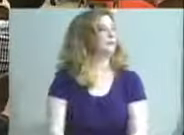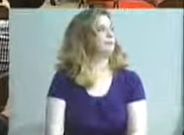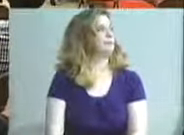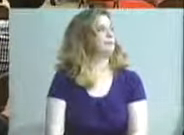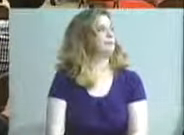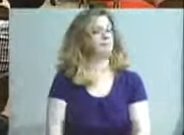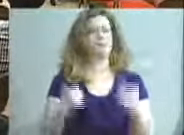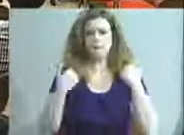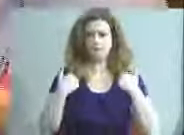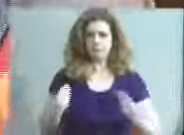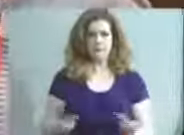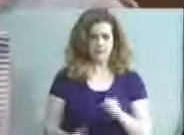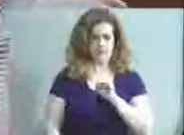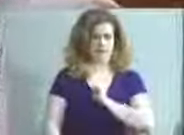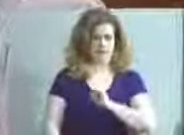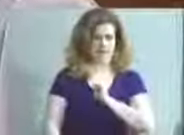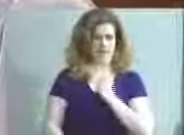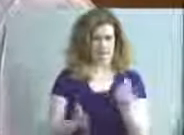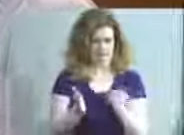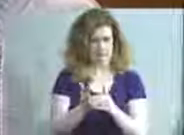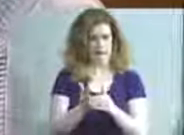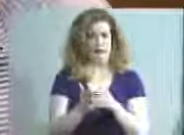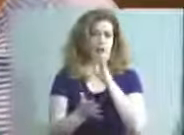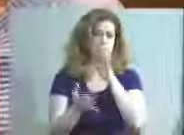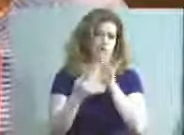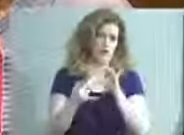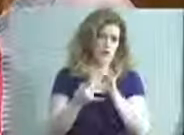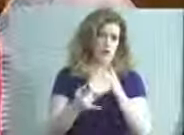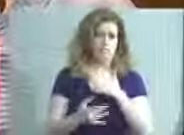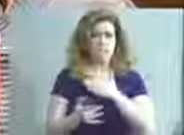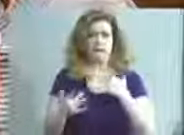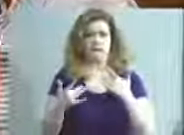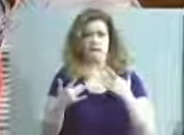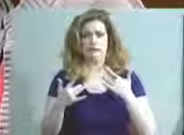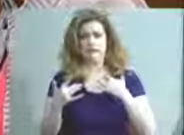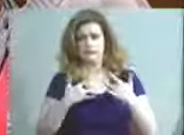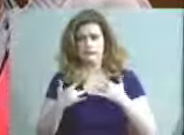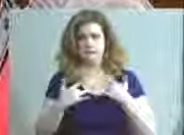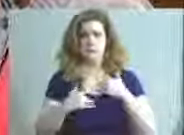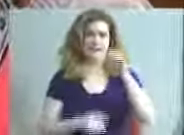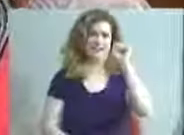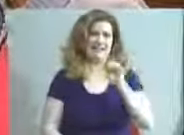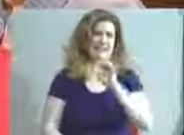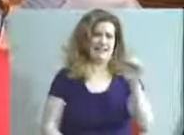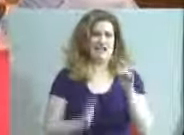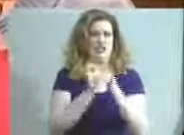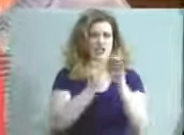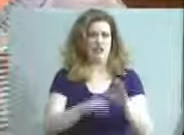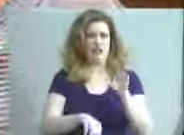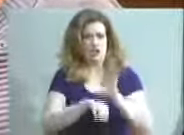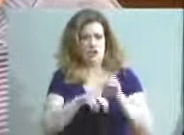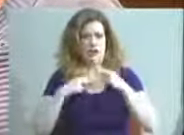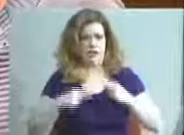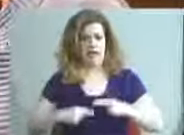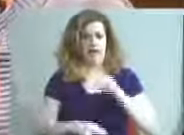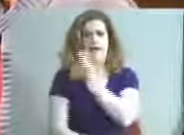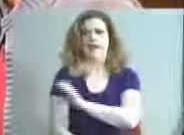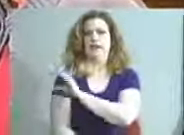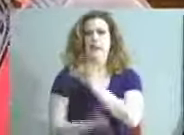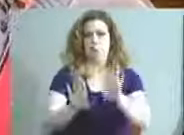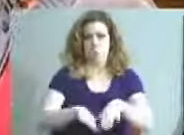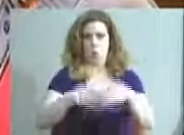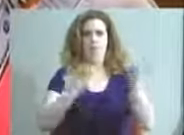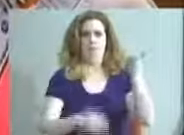I'm here once again to address my concerns about Southeast Christian Church Health Clinic opening at the